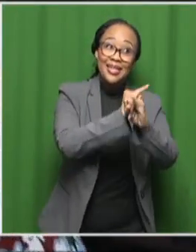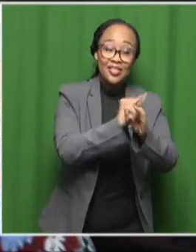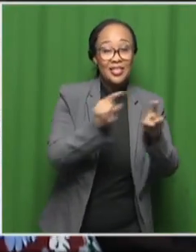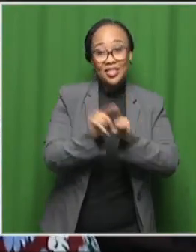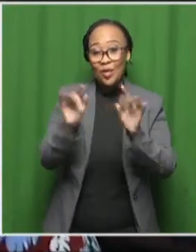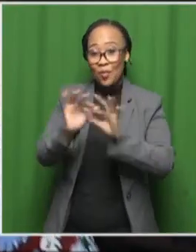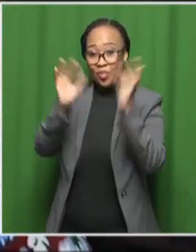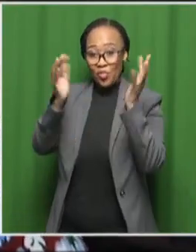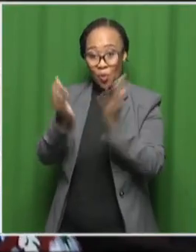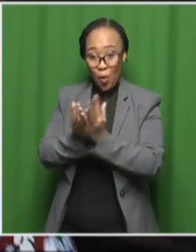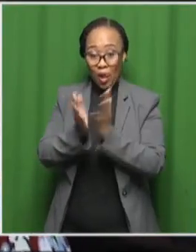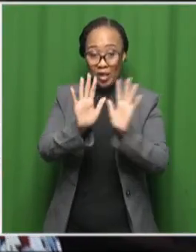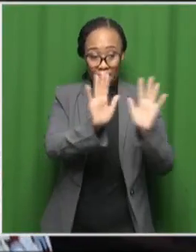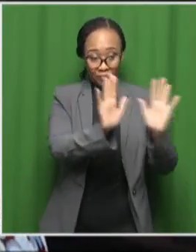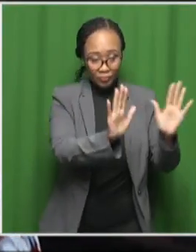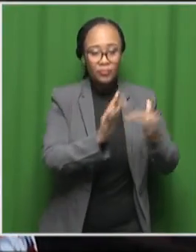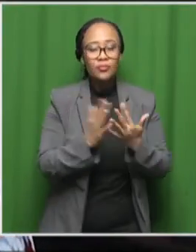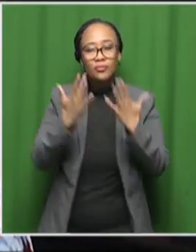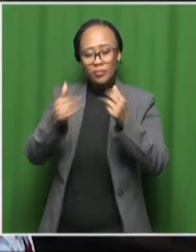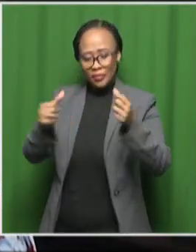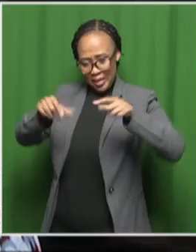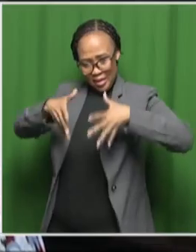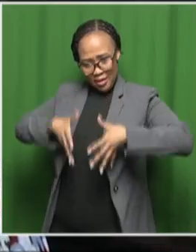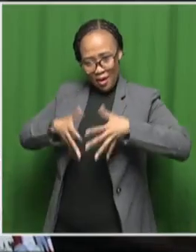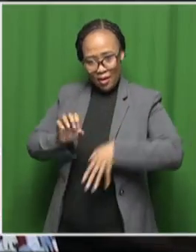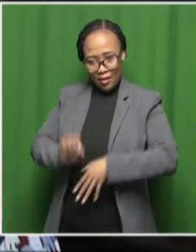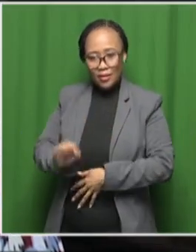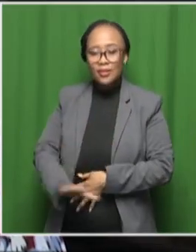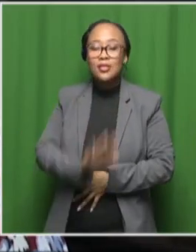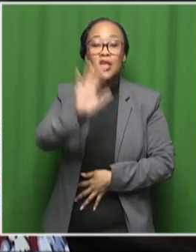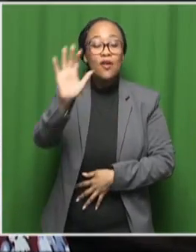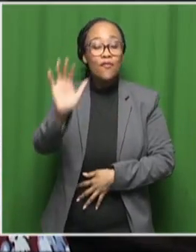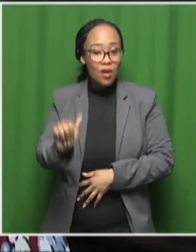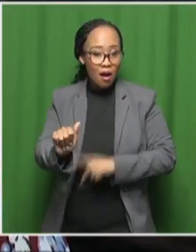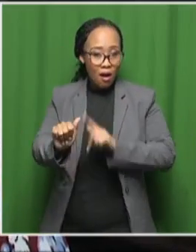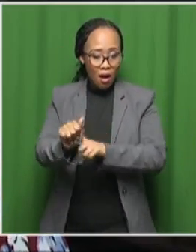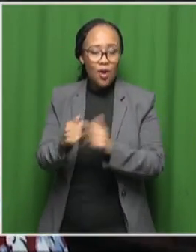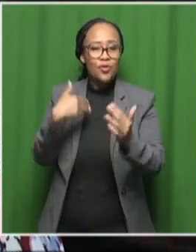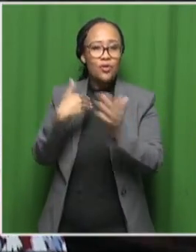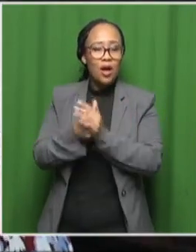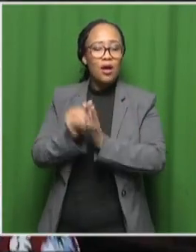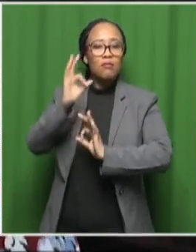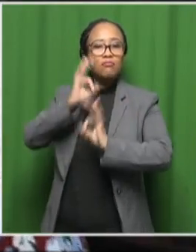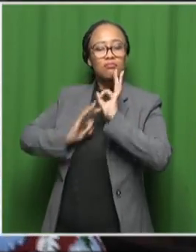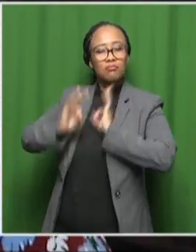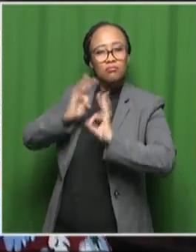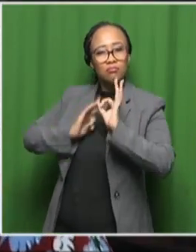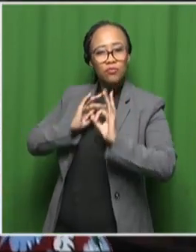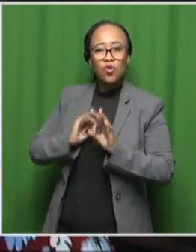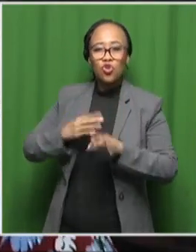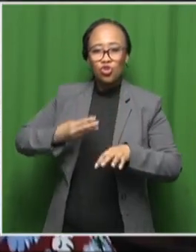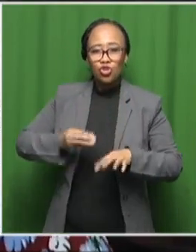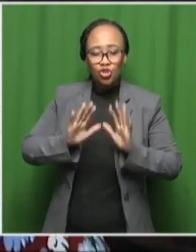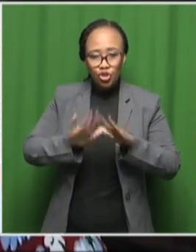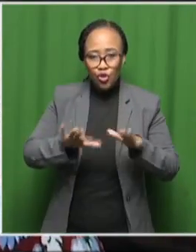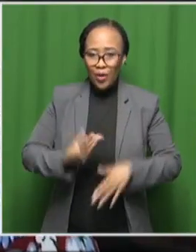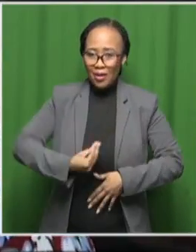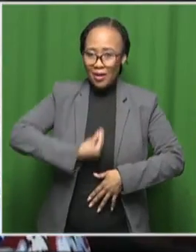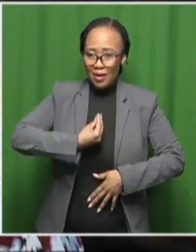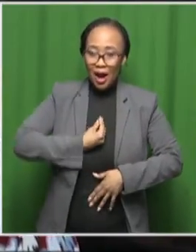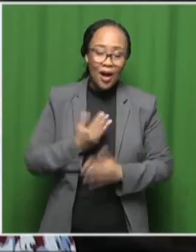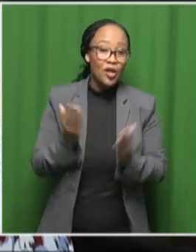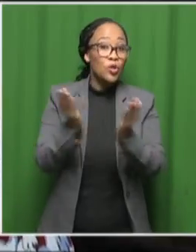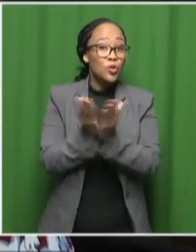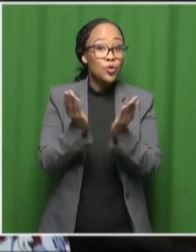Africa with us maybe and just tell us a bit more about what is in place for for young children in schools in South Africa just to learn